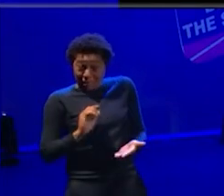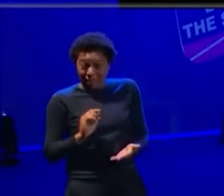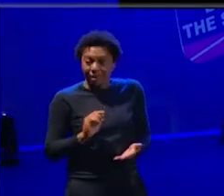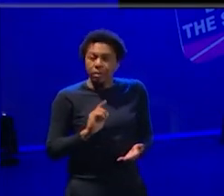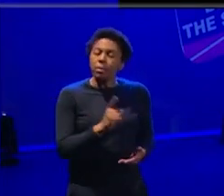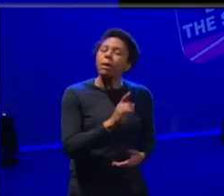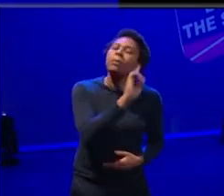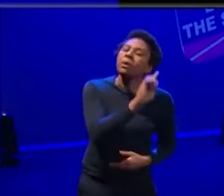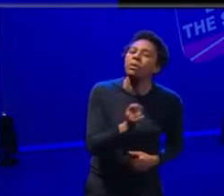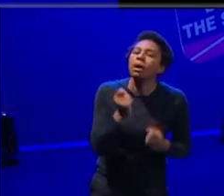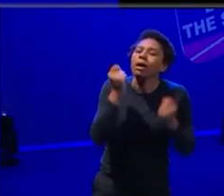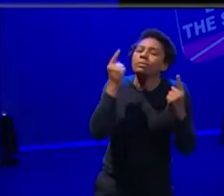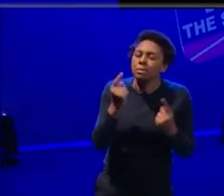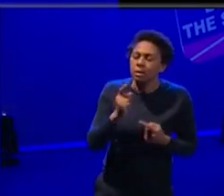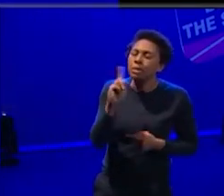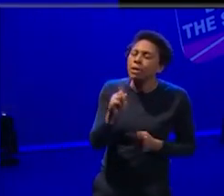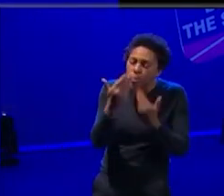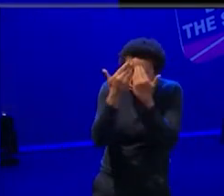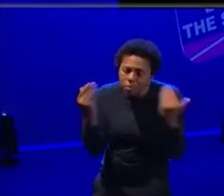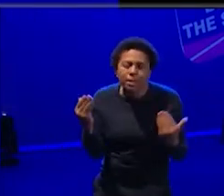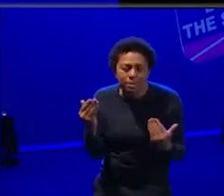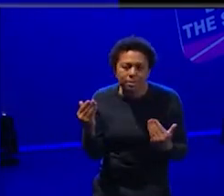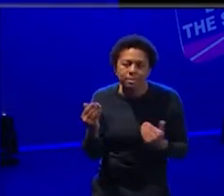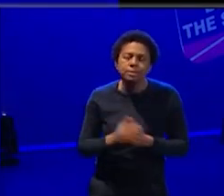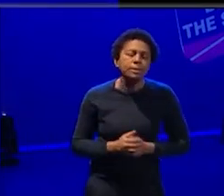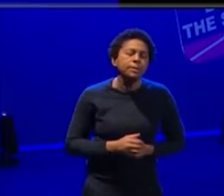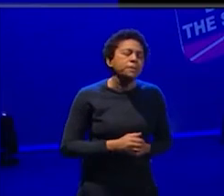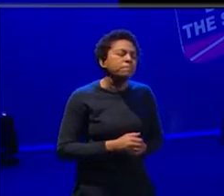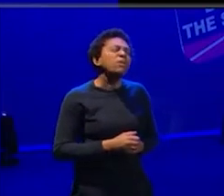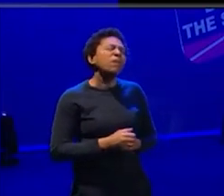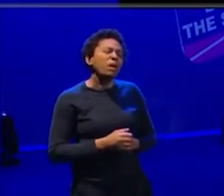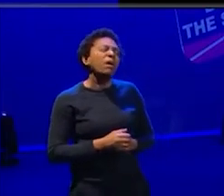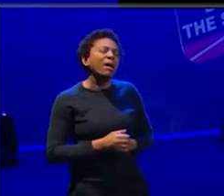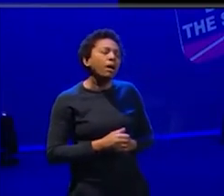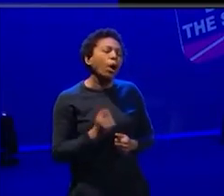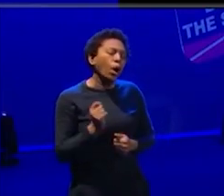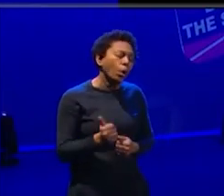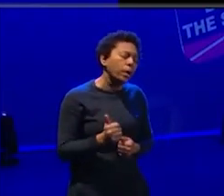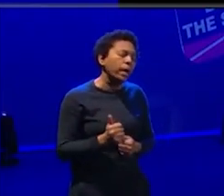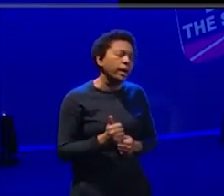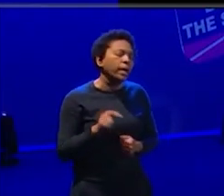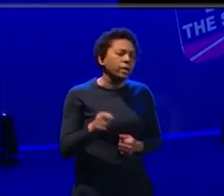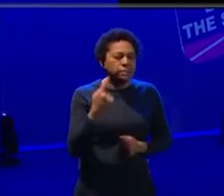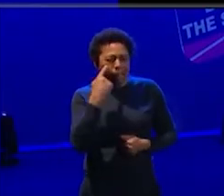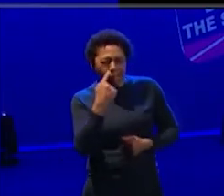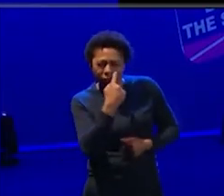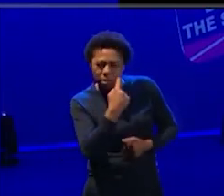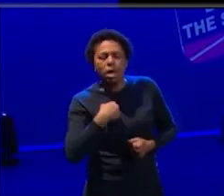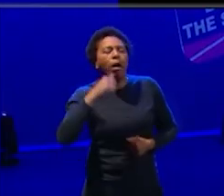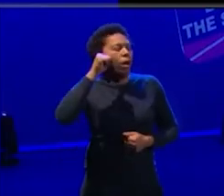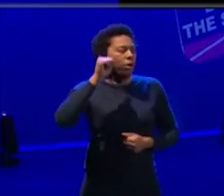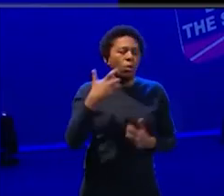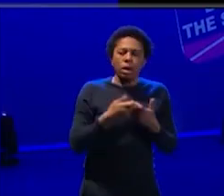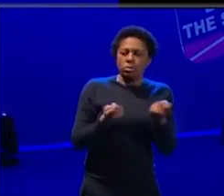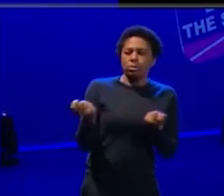people seem to respect that and seem to kind of see that as a, a sort of, um, evidence that I knew what I was doing.